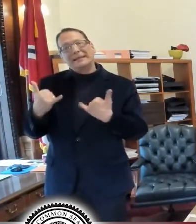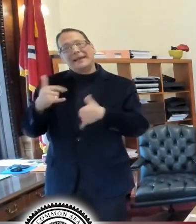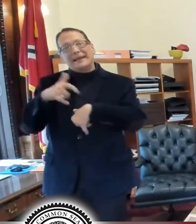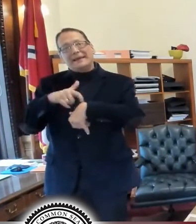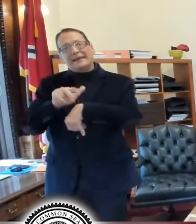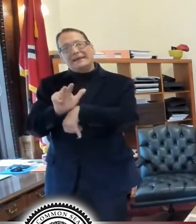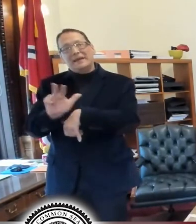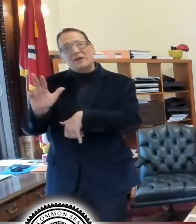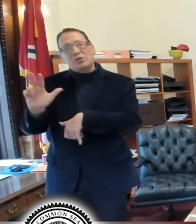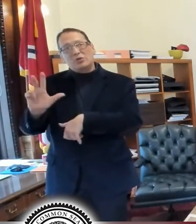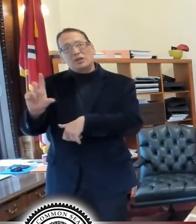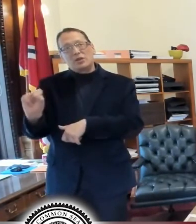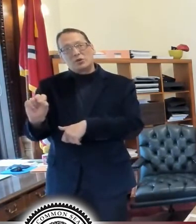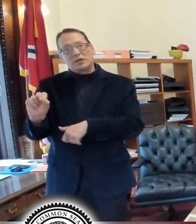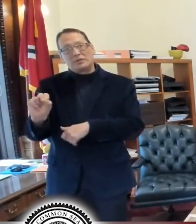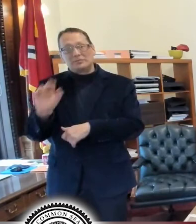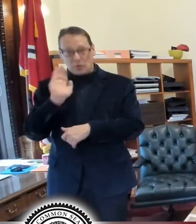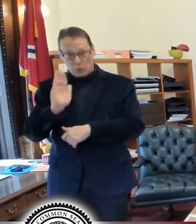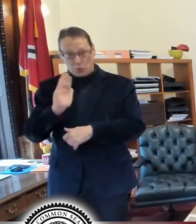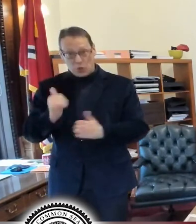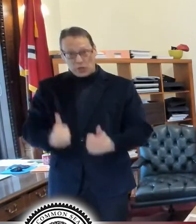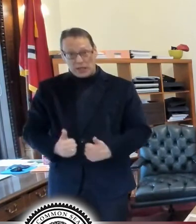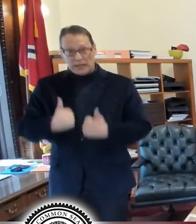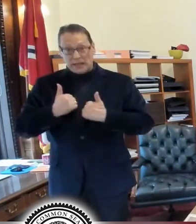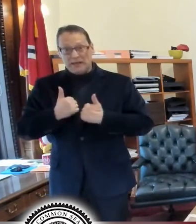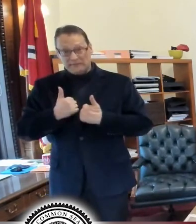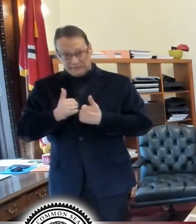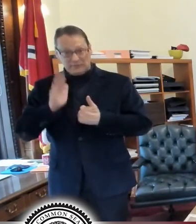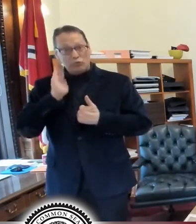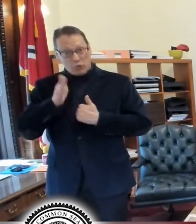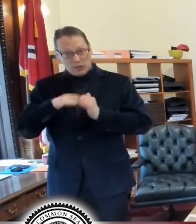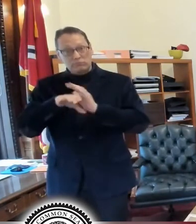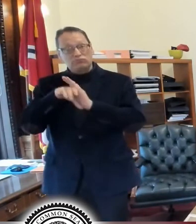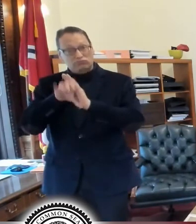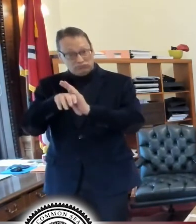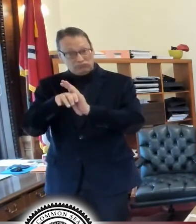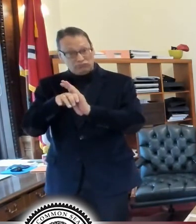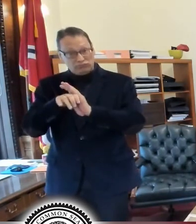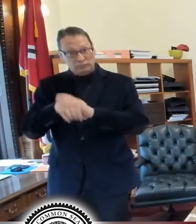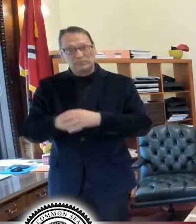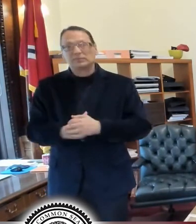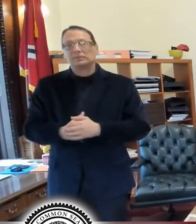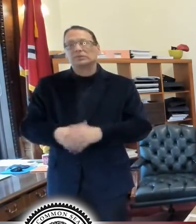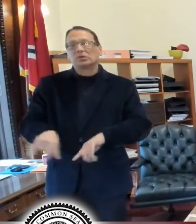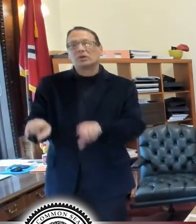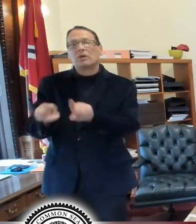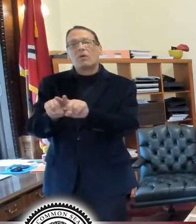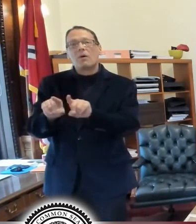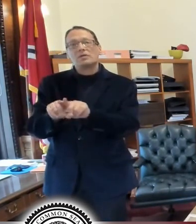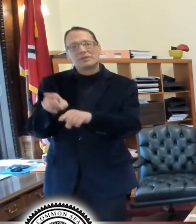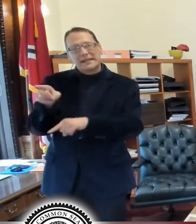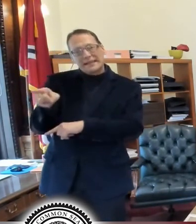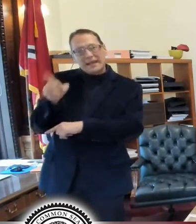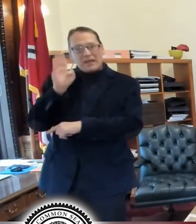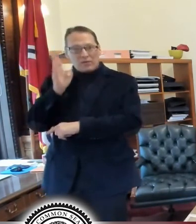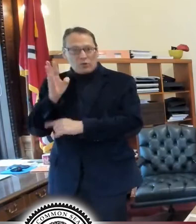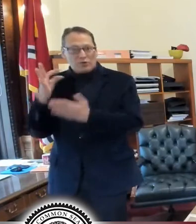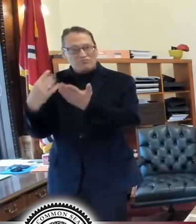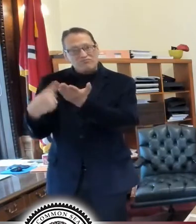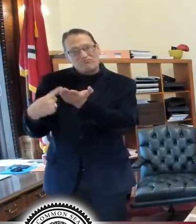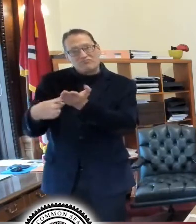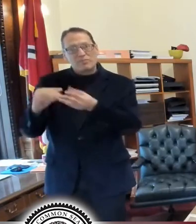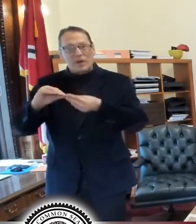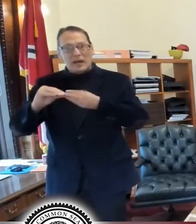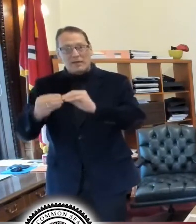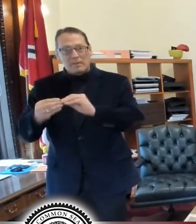30 and it will be live for those of who follow them on Facebook. Uh, and they're going to talk about the numbers. But the other thing that they're